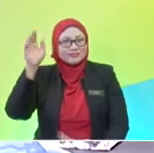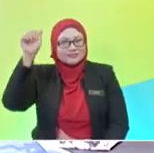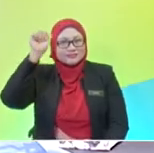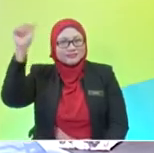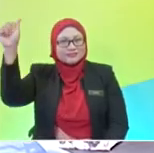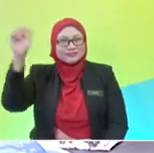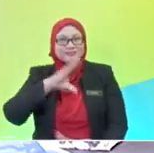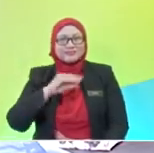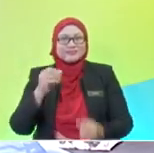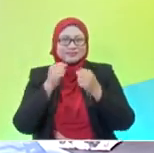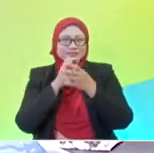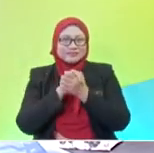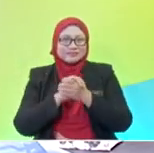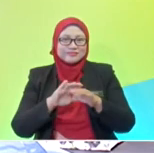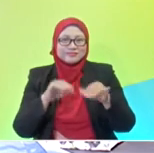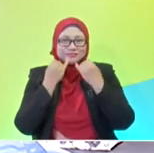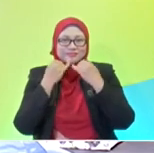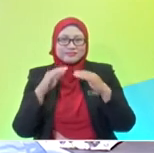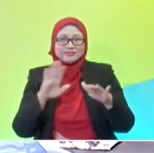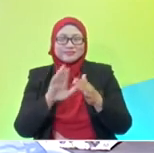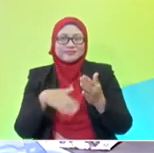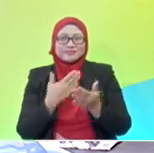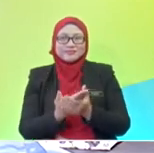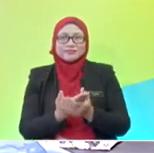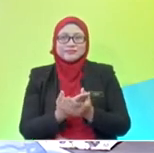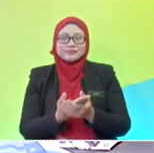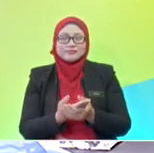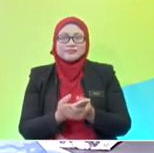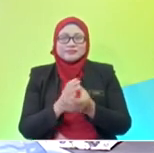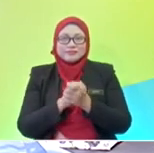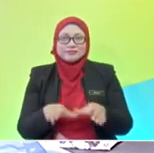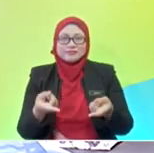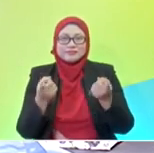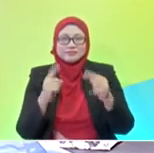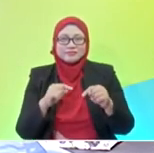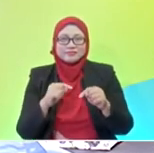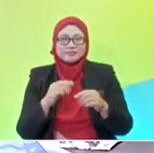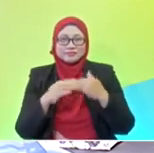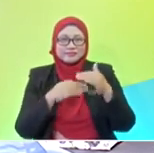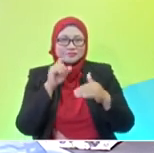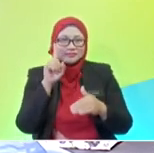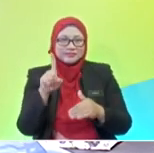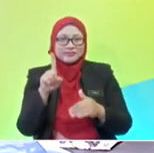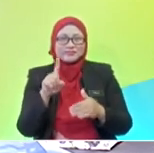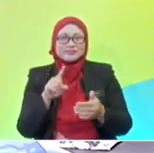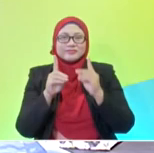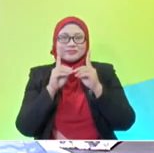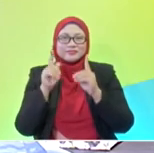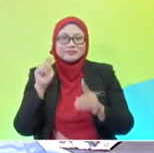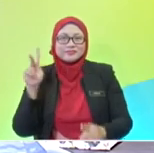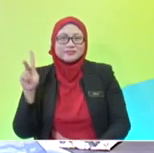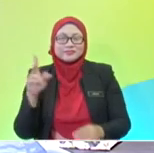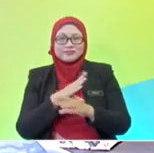2, 5, and Salam Sejahtera everyone. Welcome to Tahap 1 for Didit TV KPM and today with me, Shafiqah